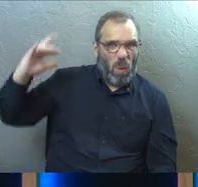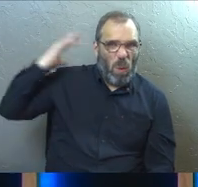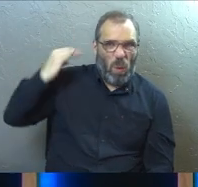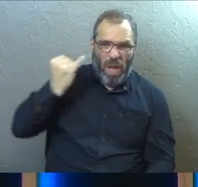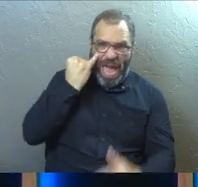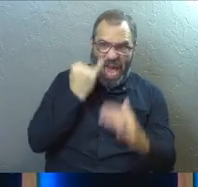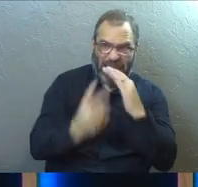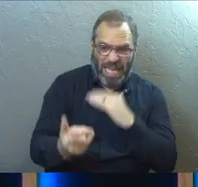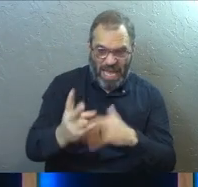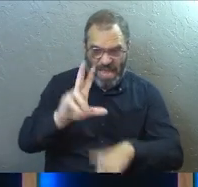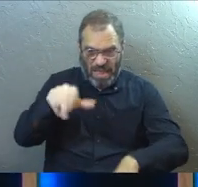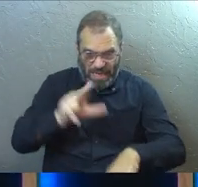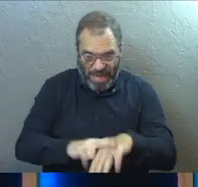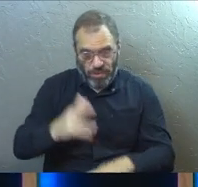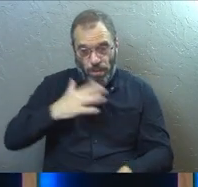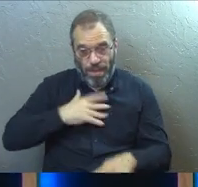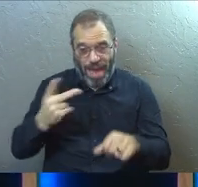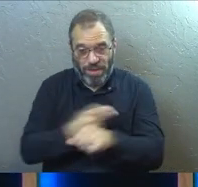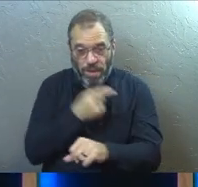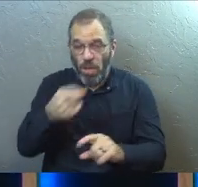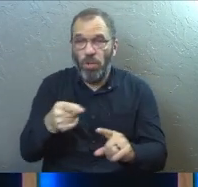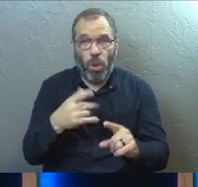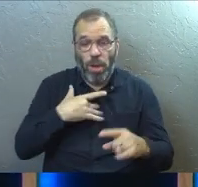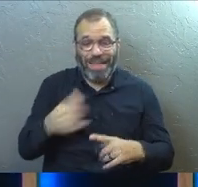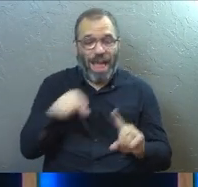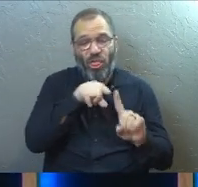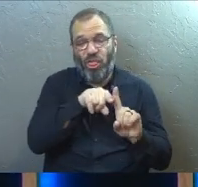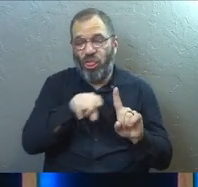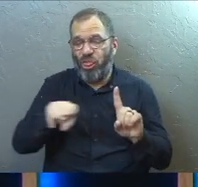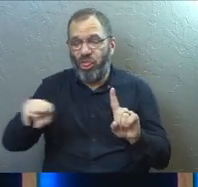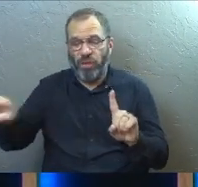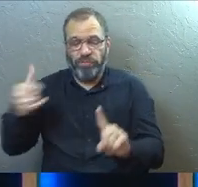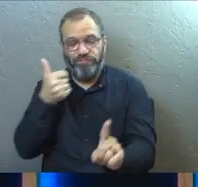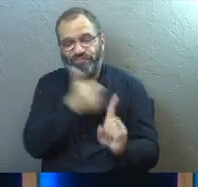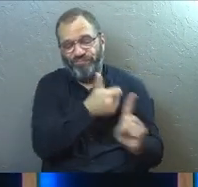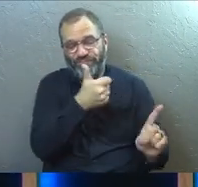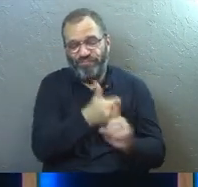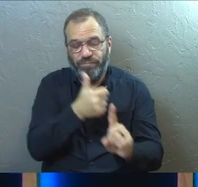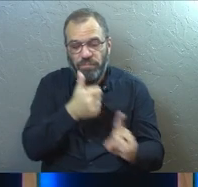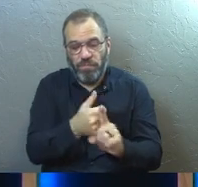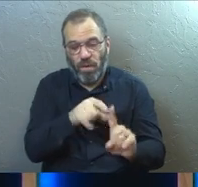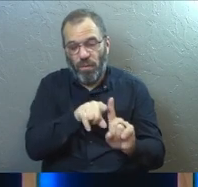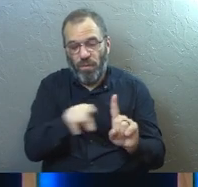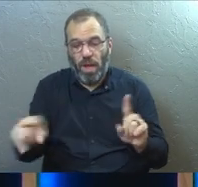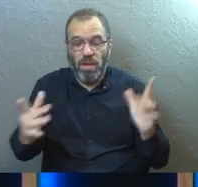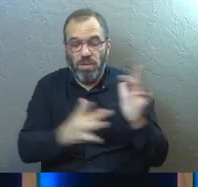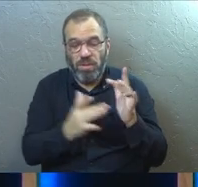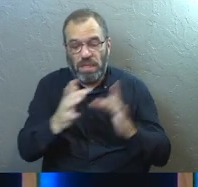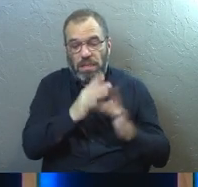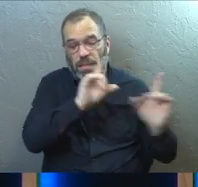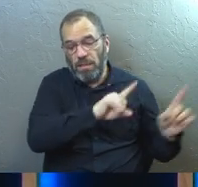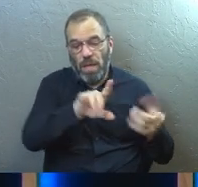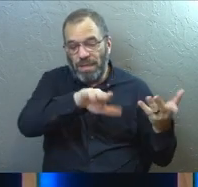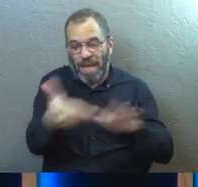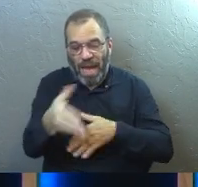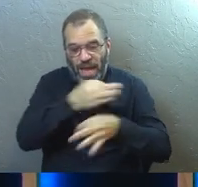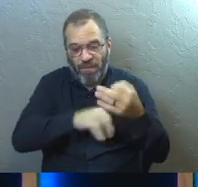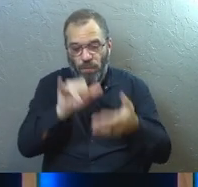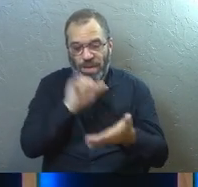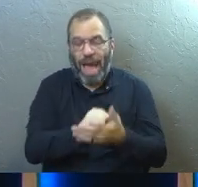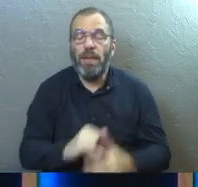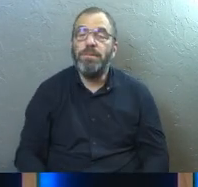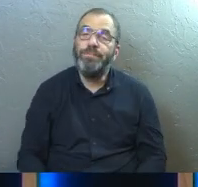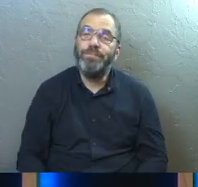God is like the nature of my sheep is you all tend to wander away onto your own paths. And so Jesus is going to die for that.